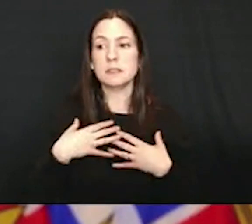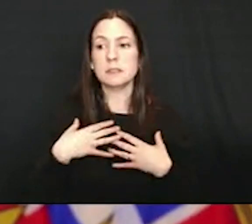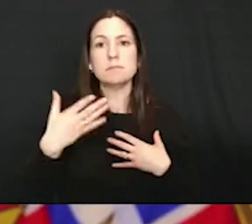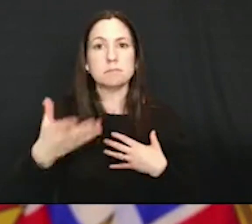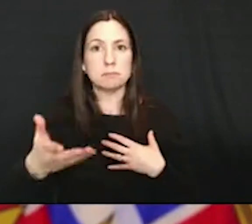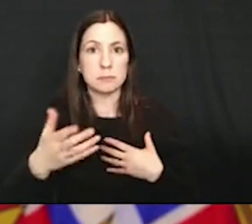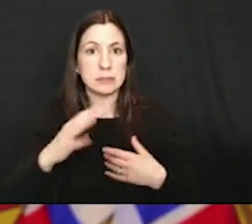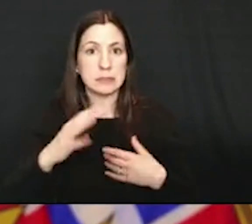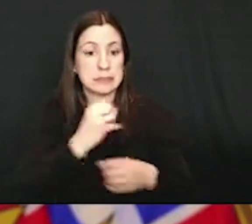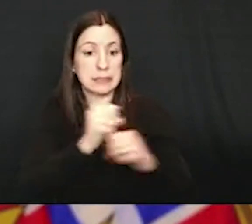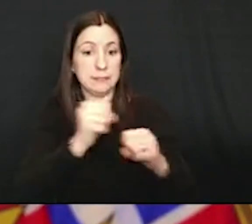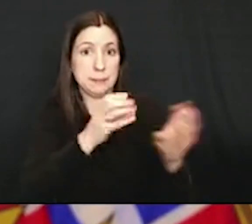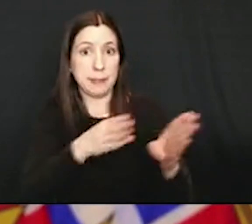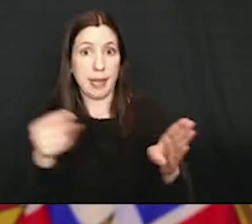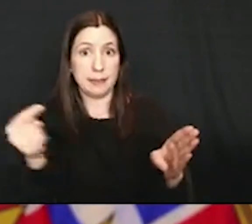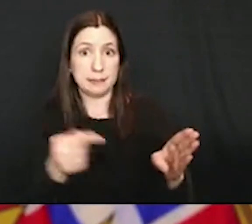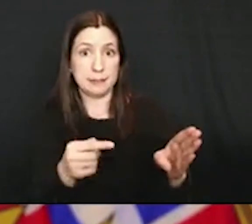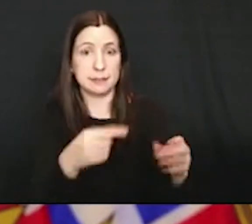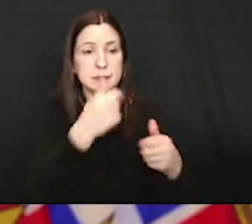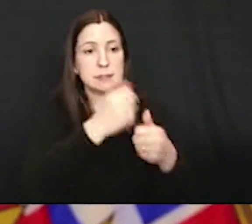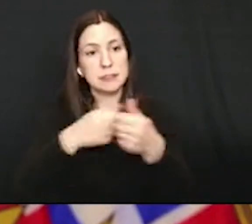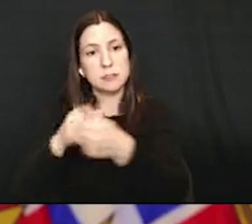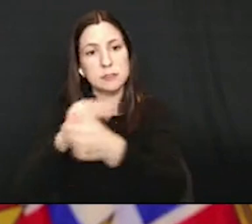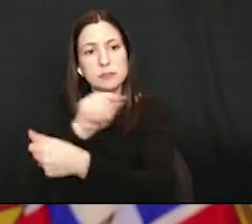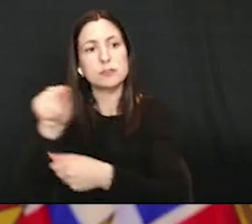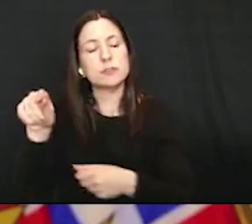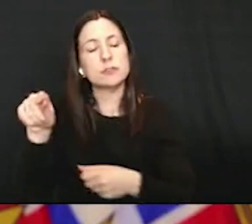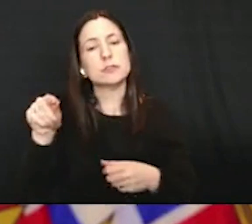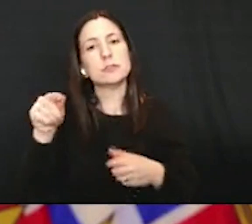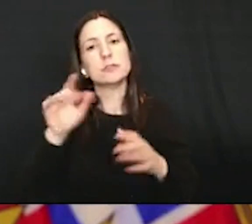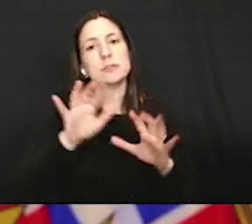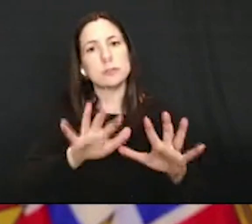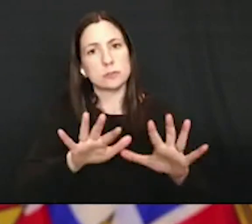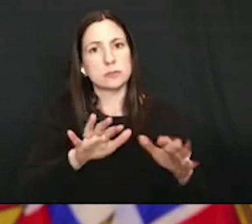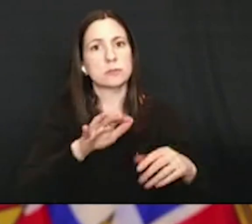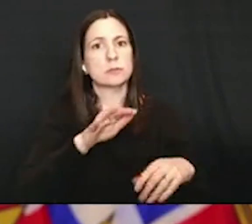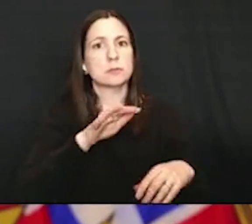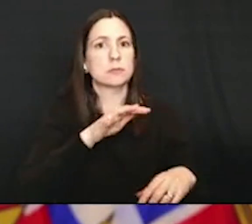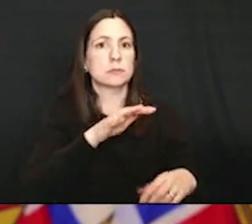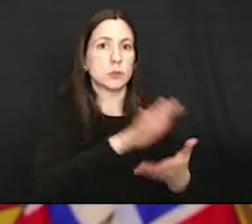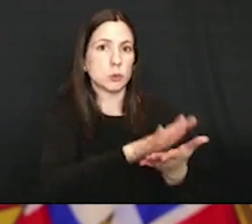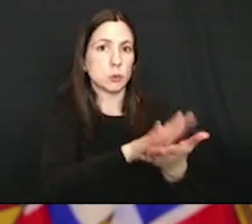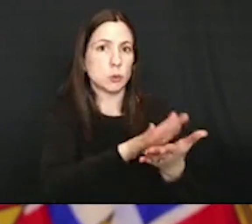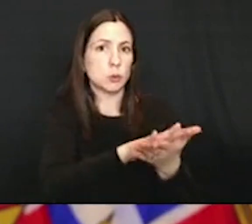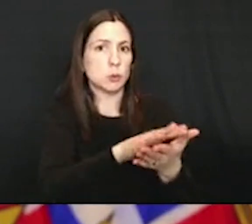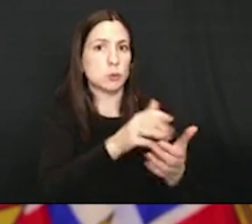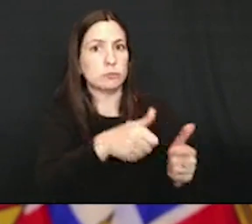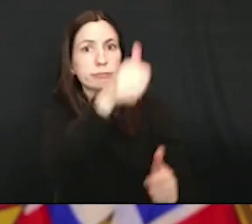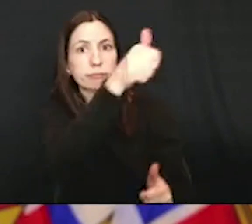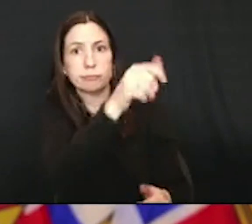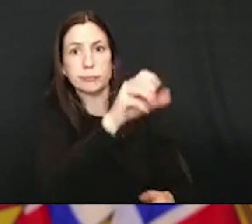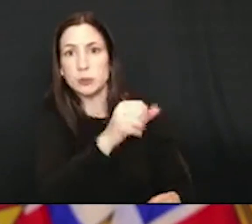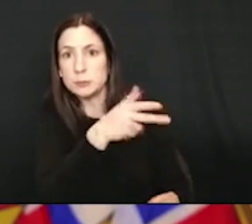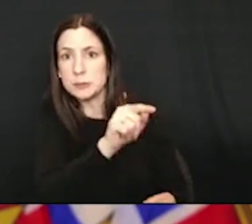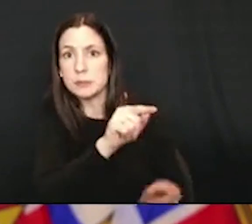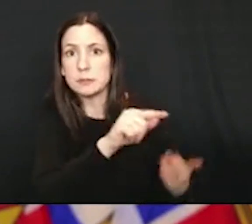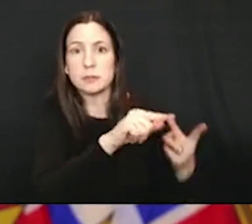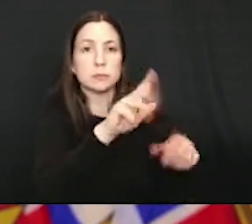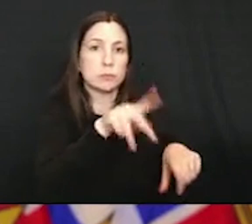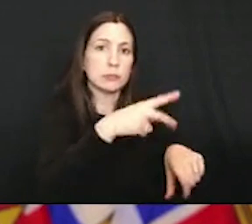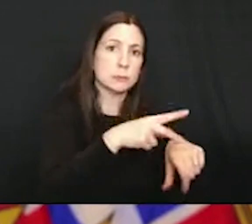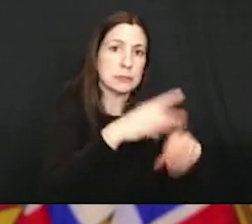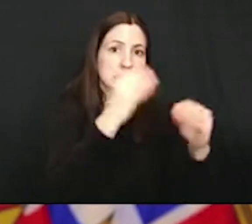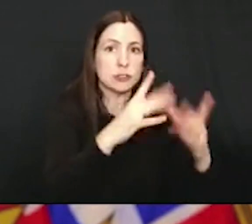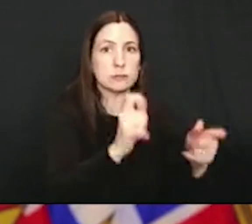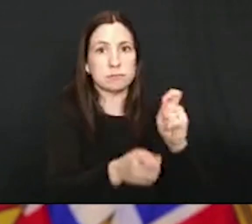health guidance that we have sets a standard. And then it's adapted by the school superintendents, by the principals, by the